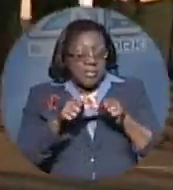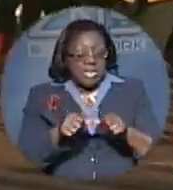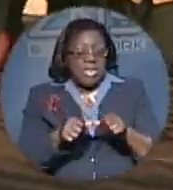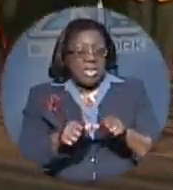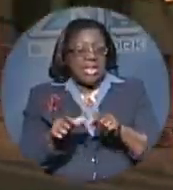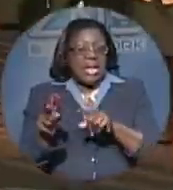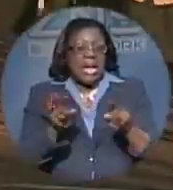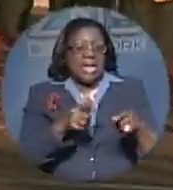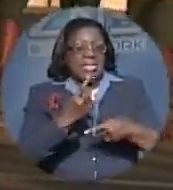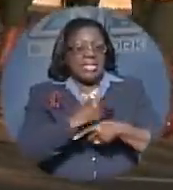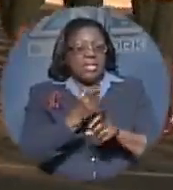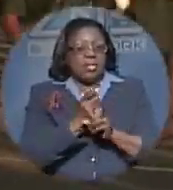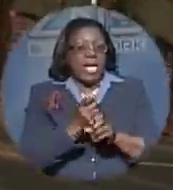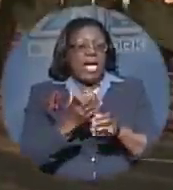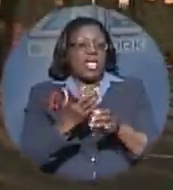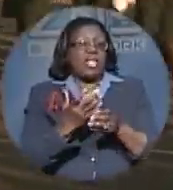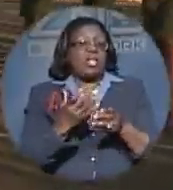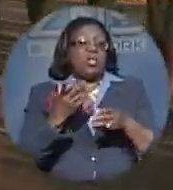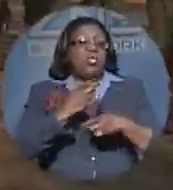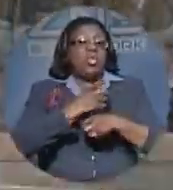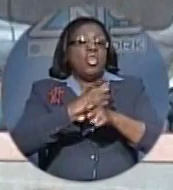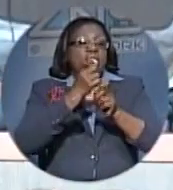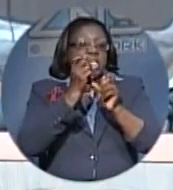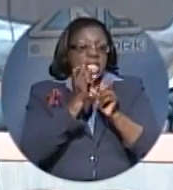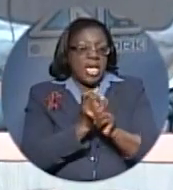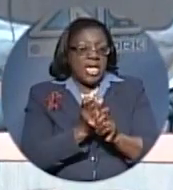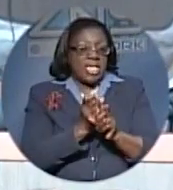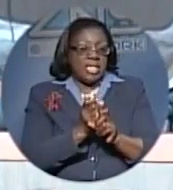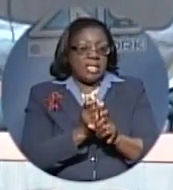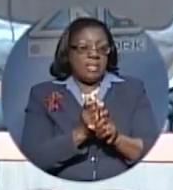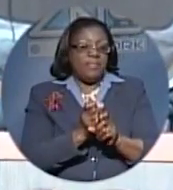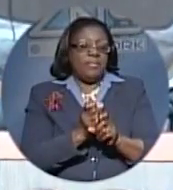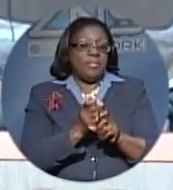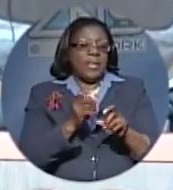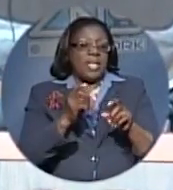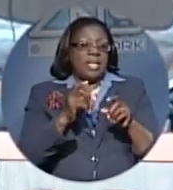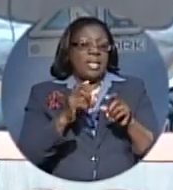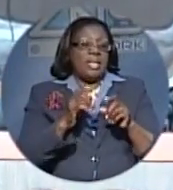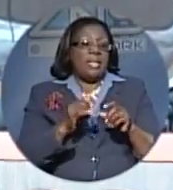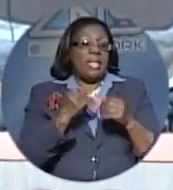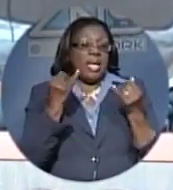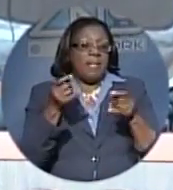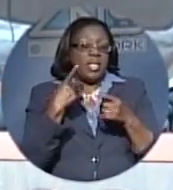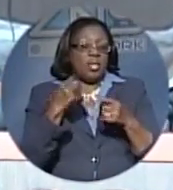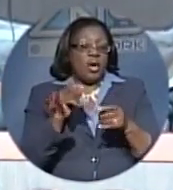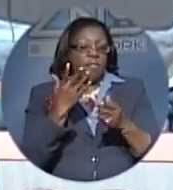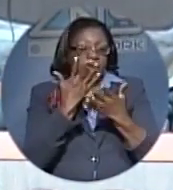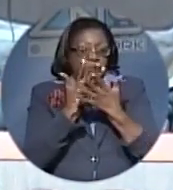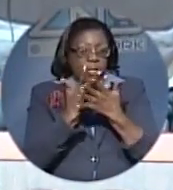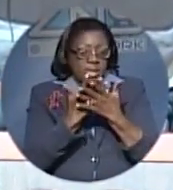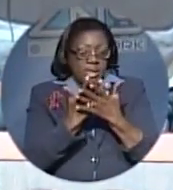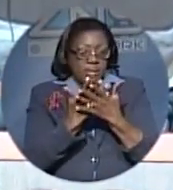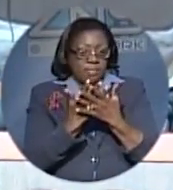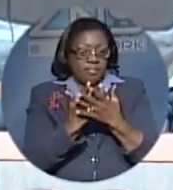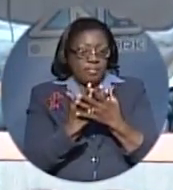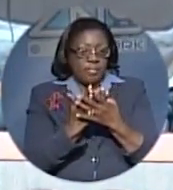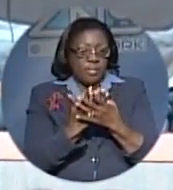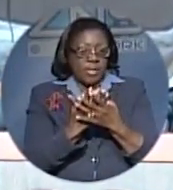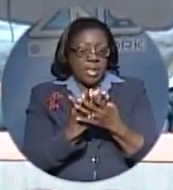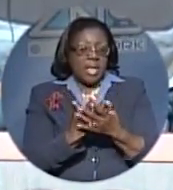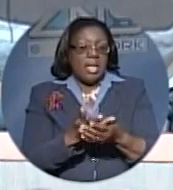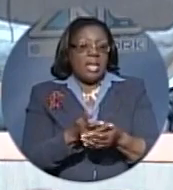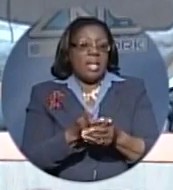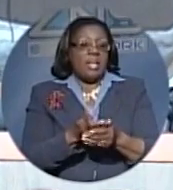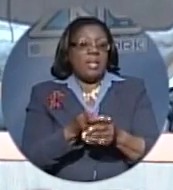a new image. The days of hear no evil, see no evil are long gone and